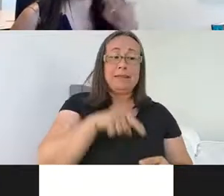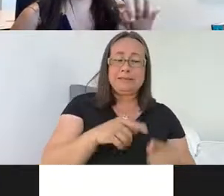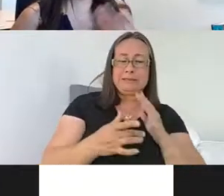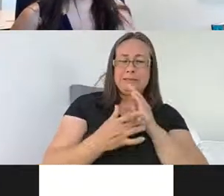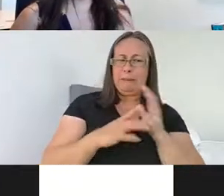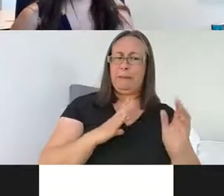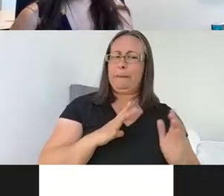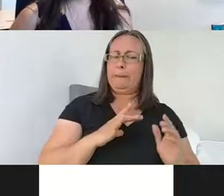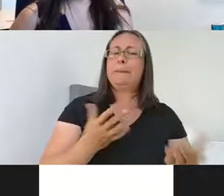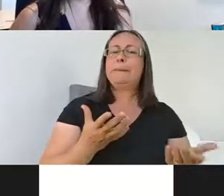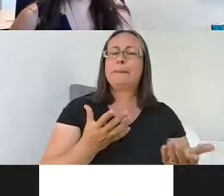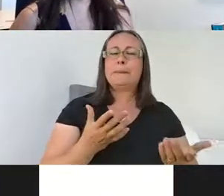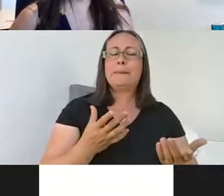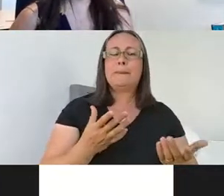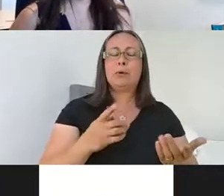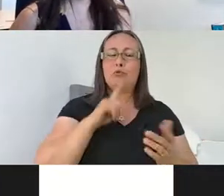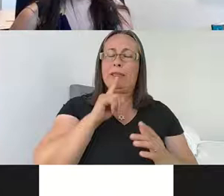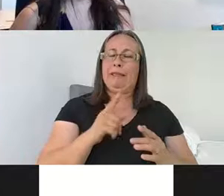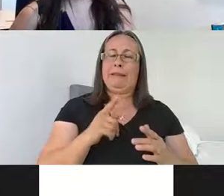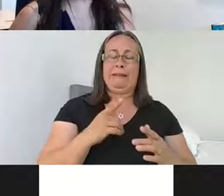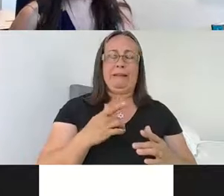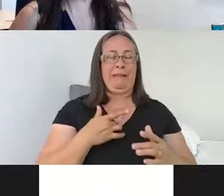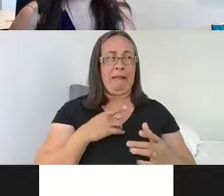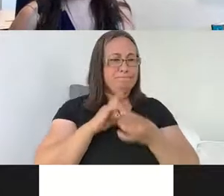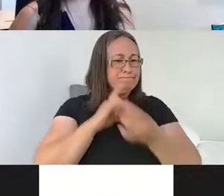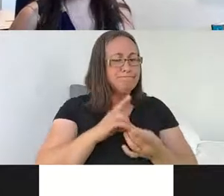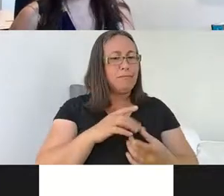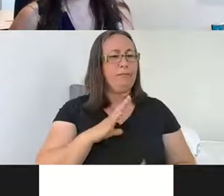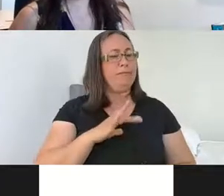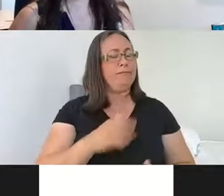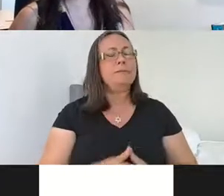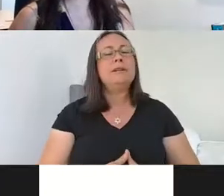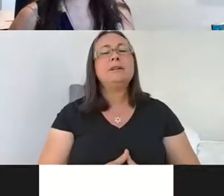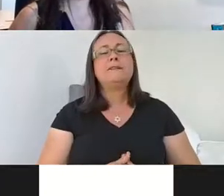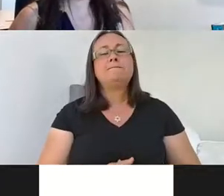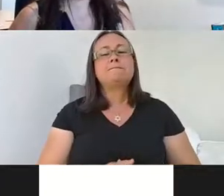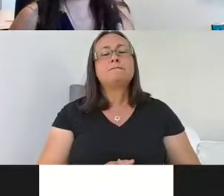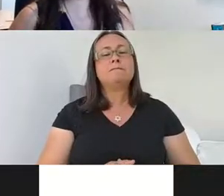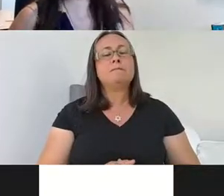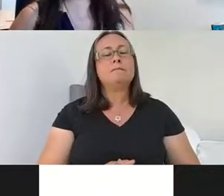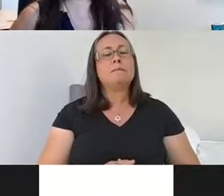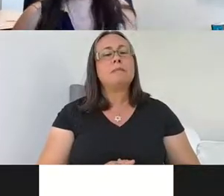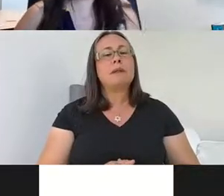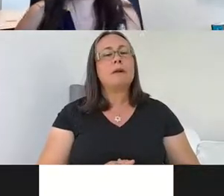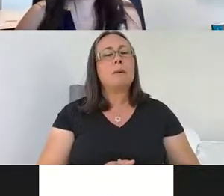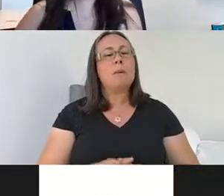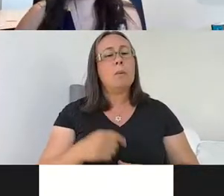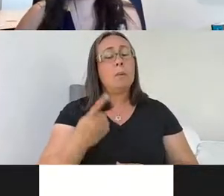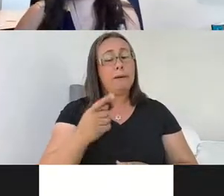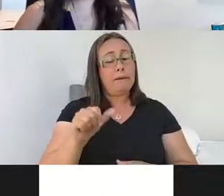something that just resonated really well with me. And one of the other kind of really remarkable things about